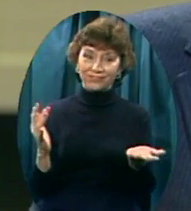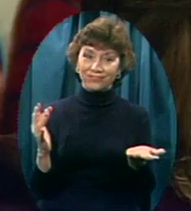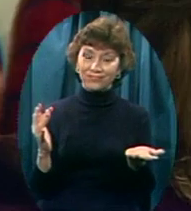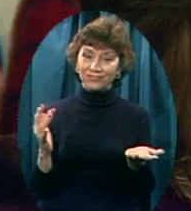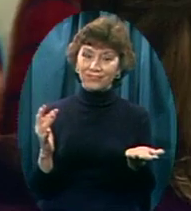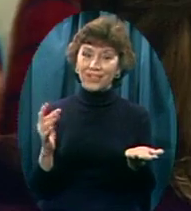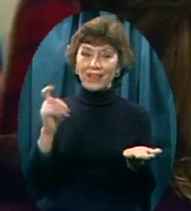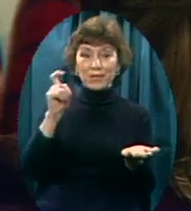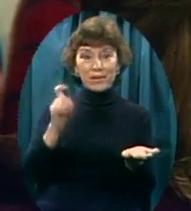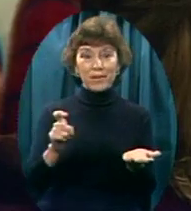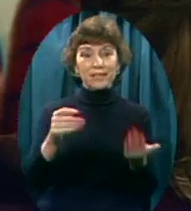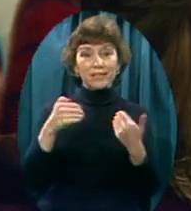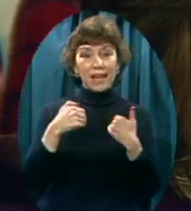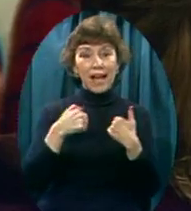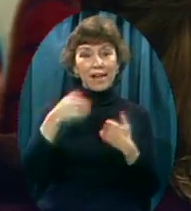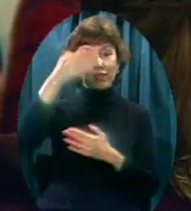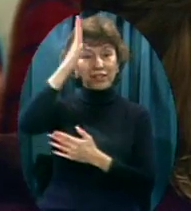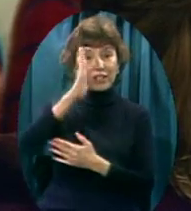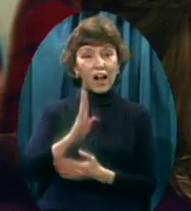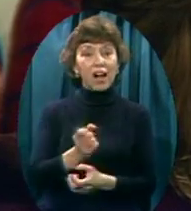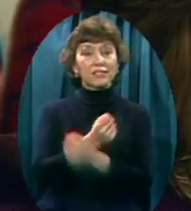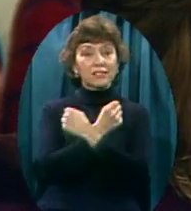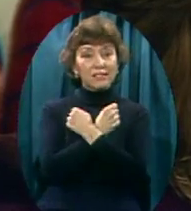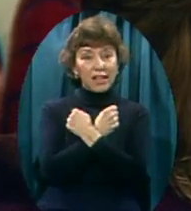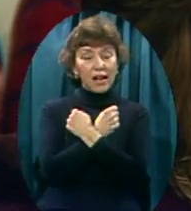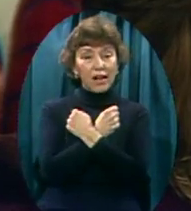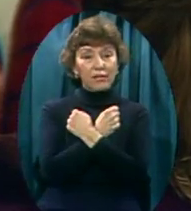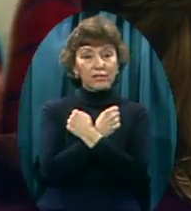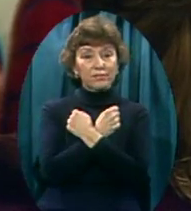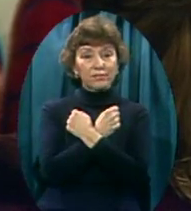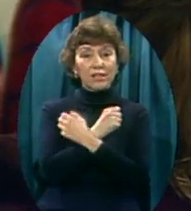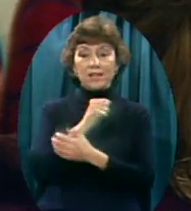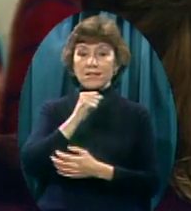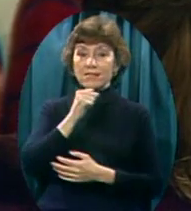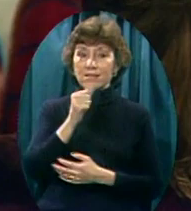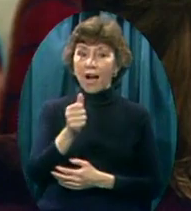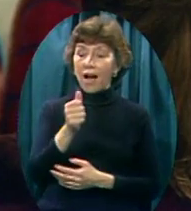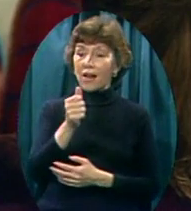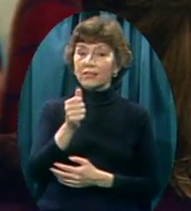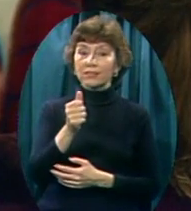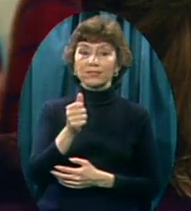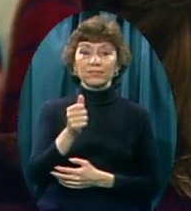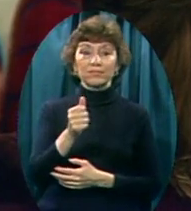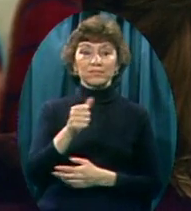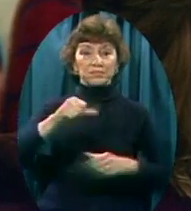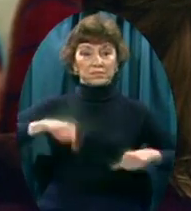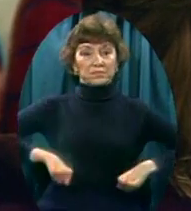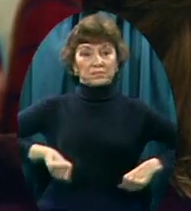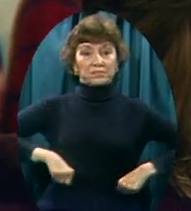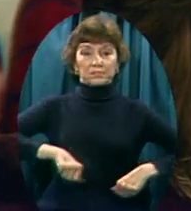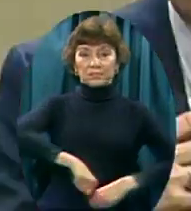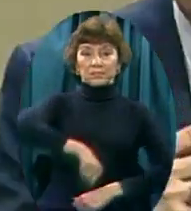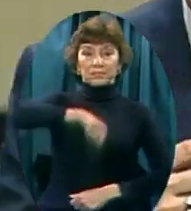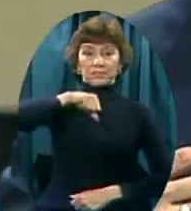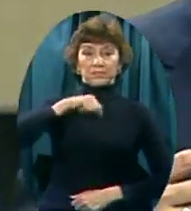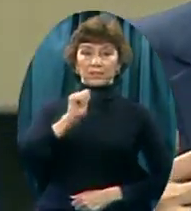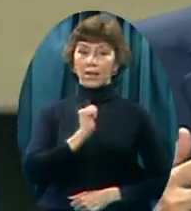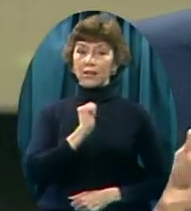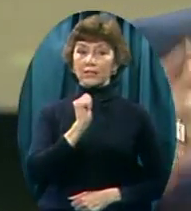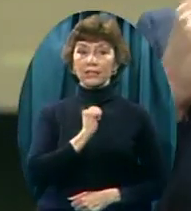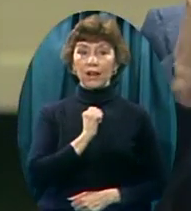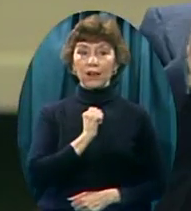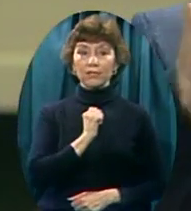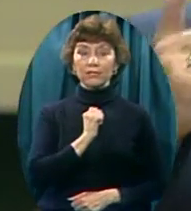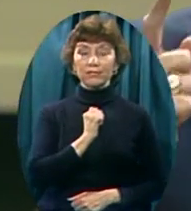But right now That's what the biblical Relationship of love Develops in us Towards other saints And towards ourselves